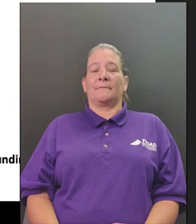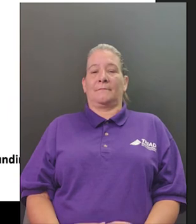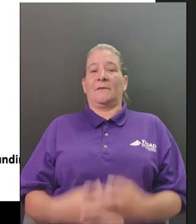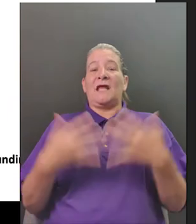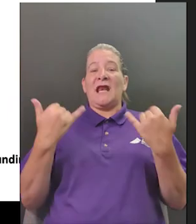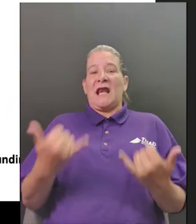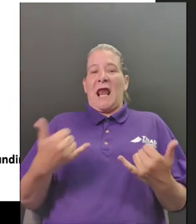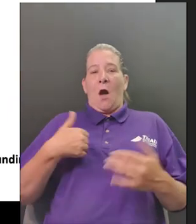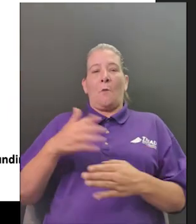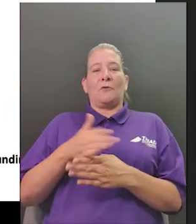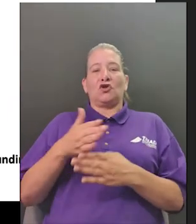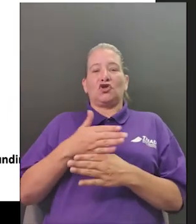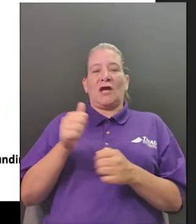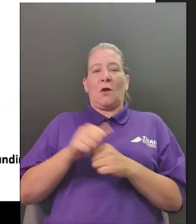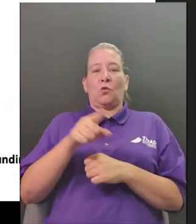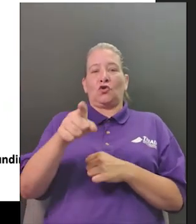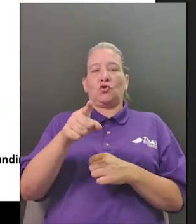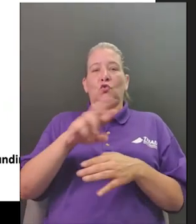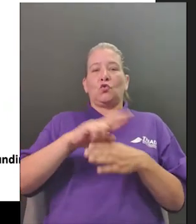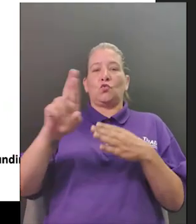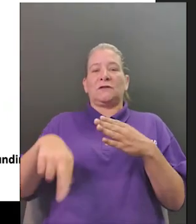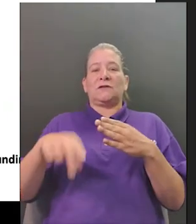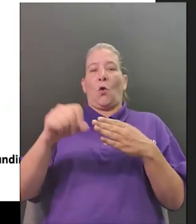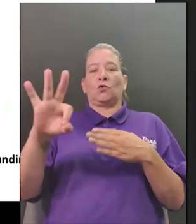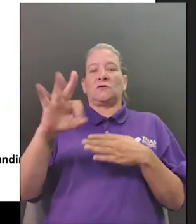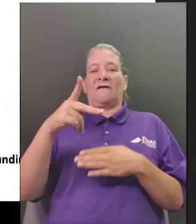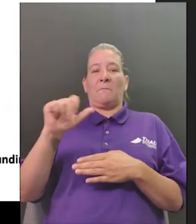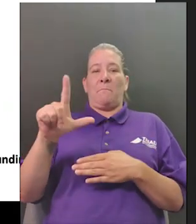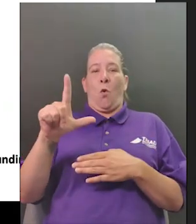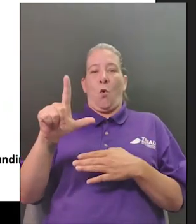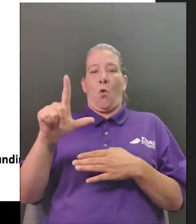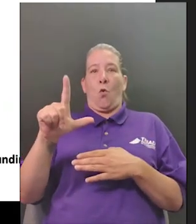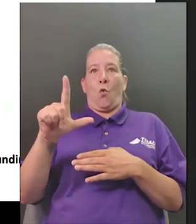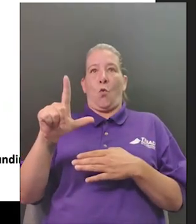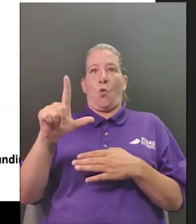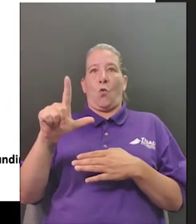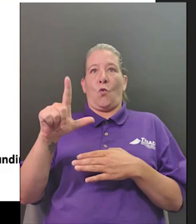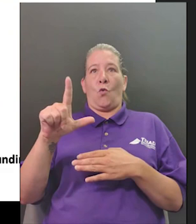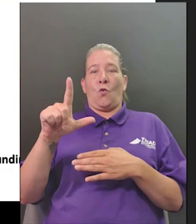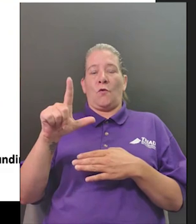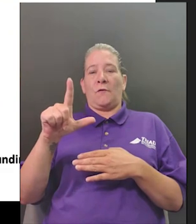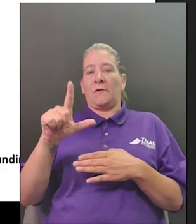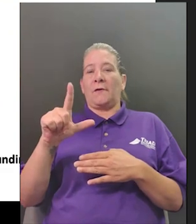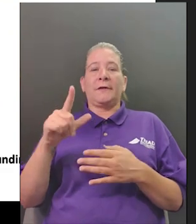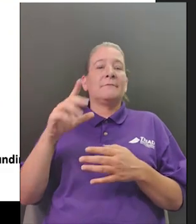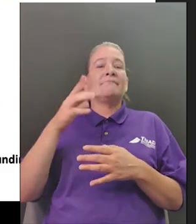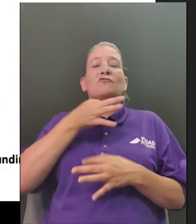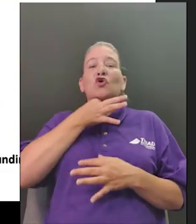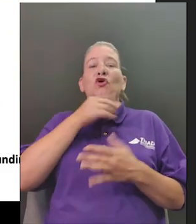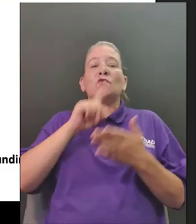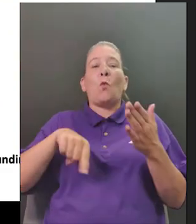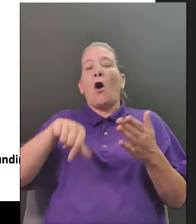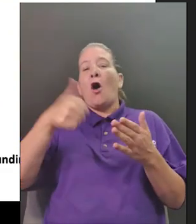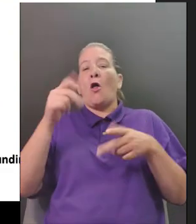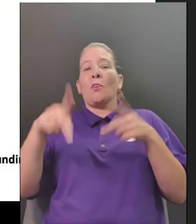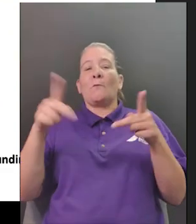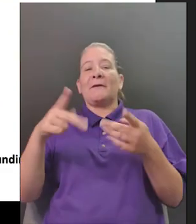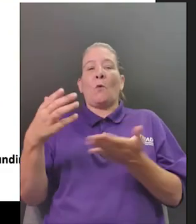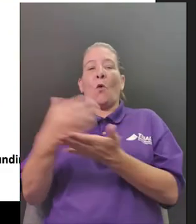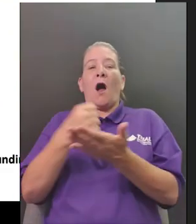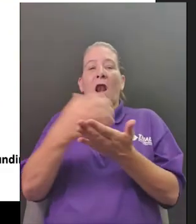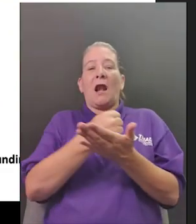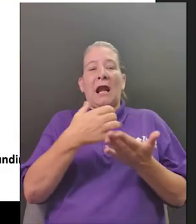um dollar bill or um coin inspired by one of these women